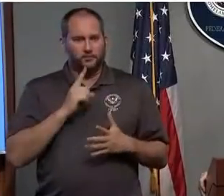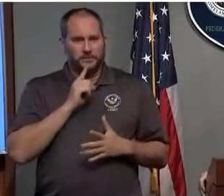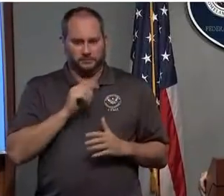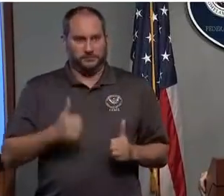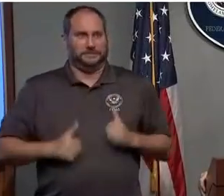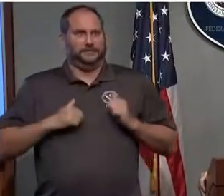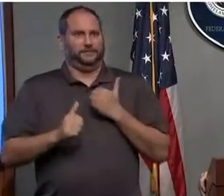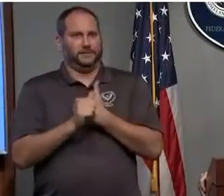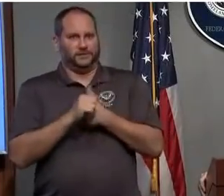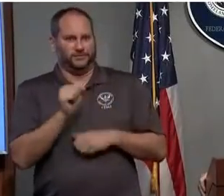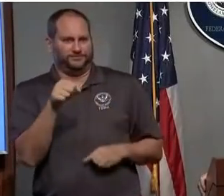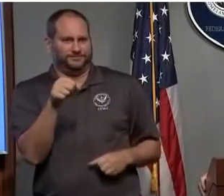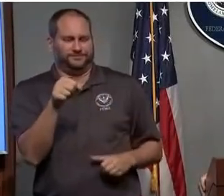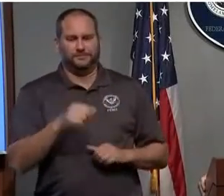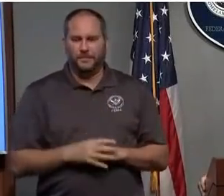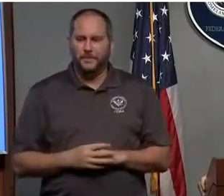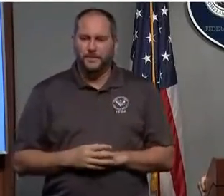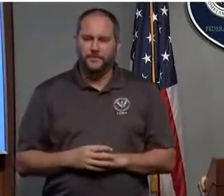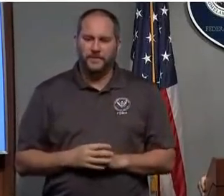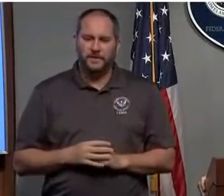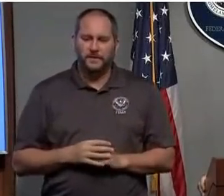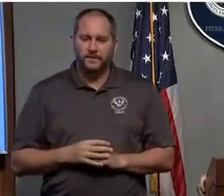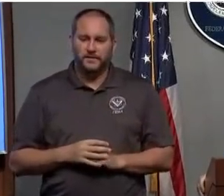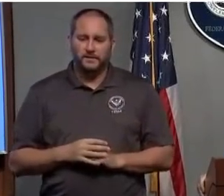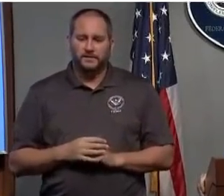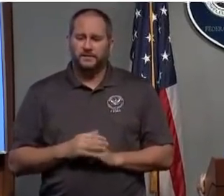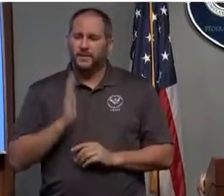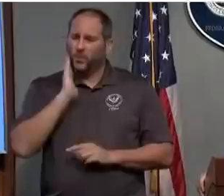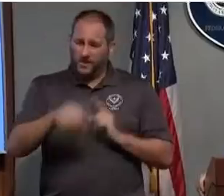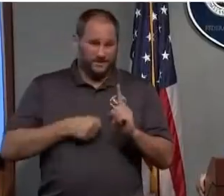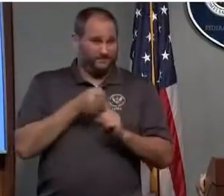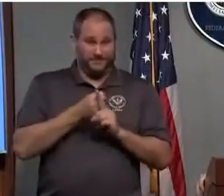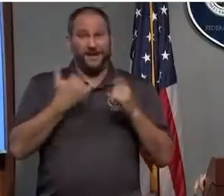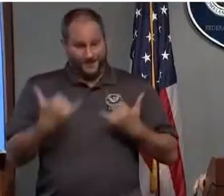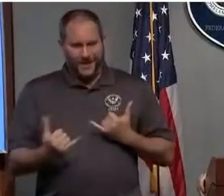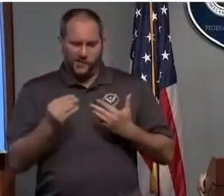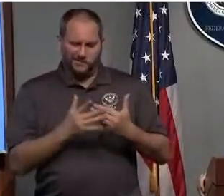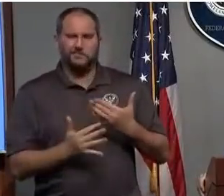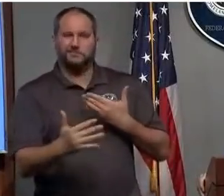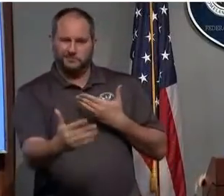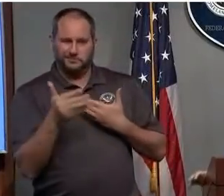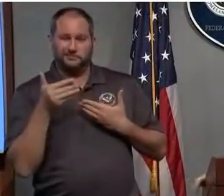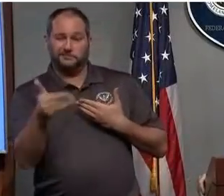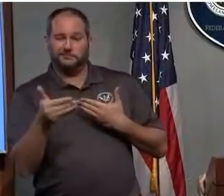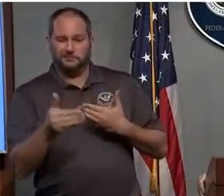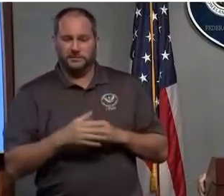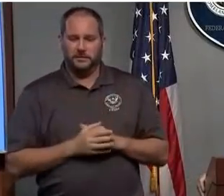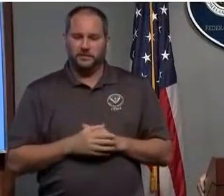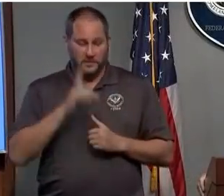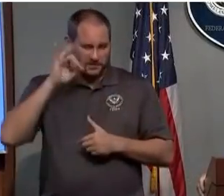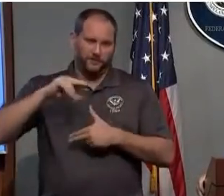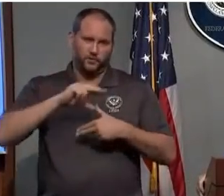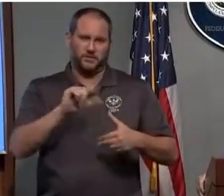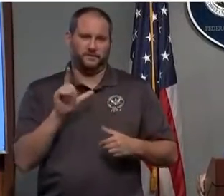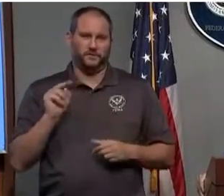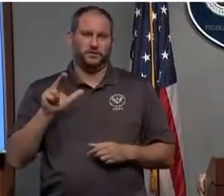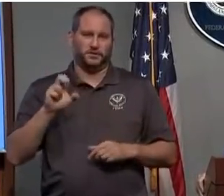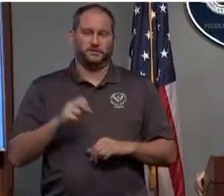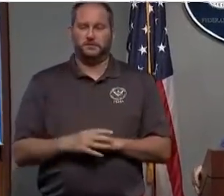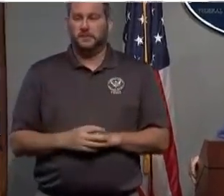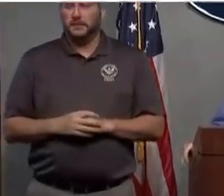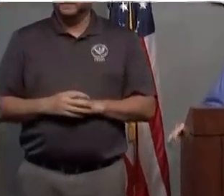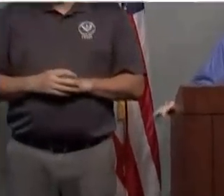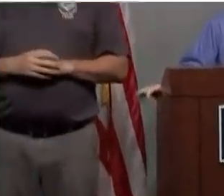impacted currently and that will be impacted by the effects of Hurricane Florence. At this time, I want to turn it over to